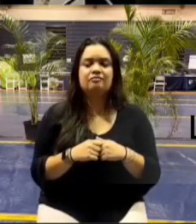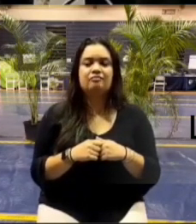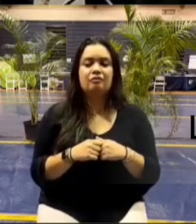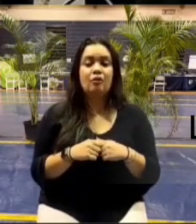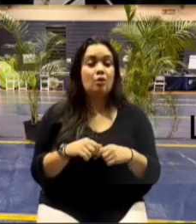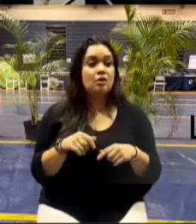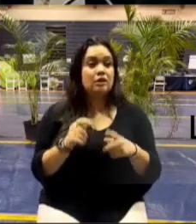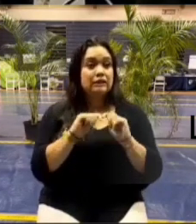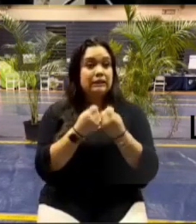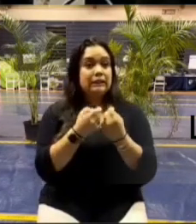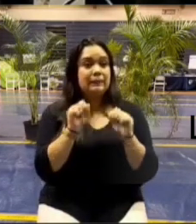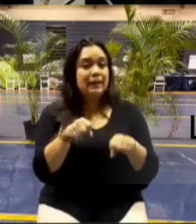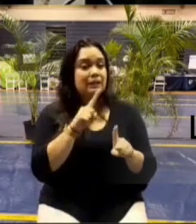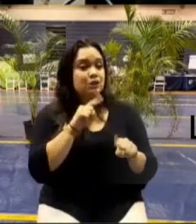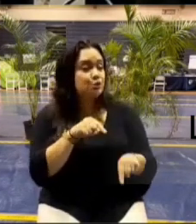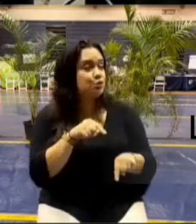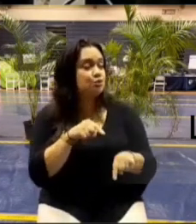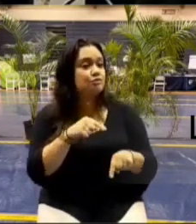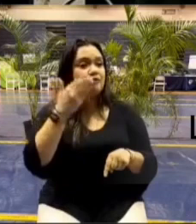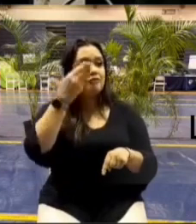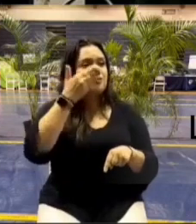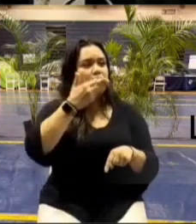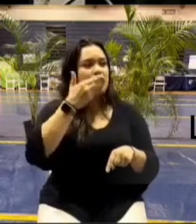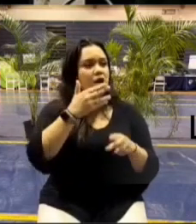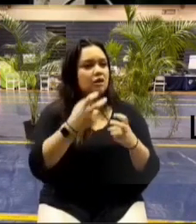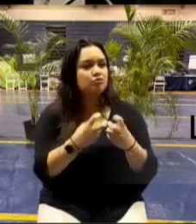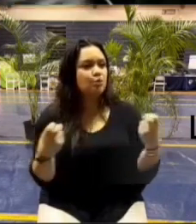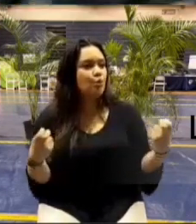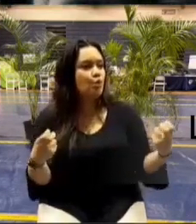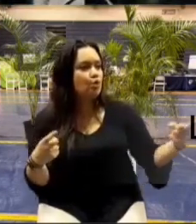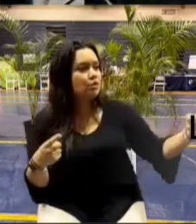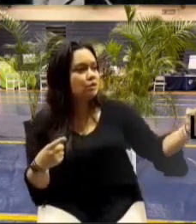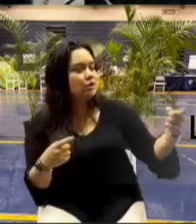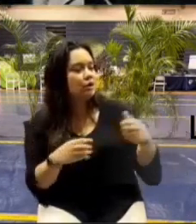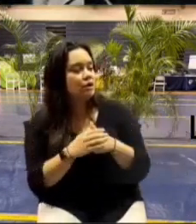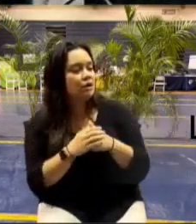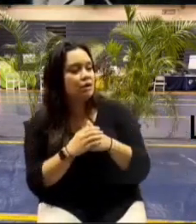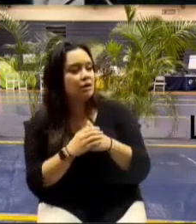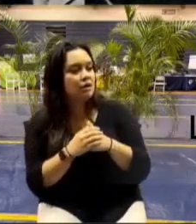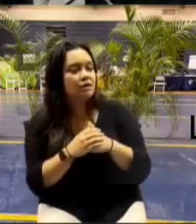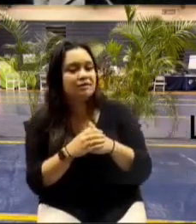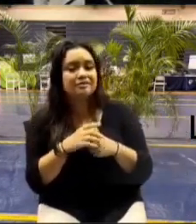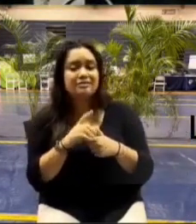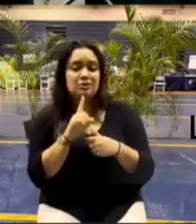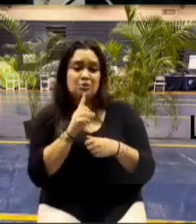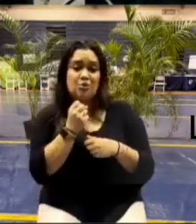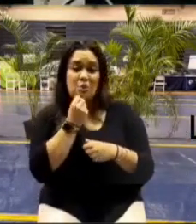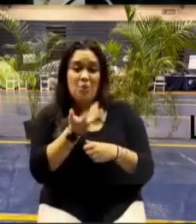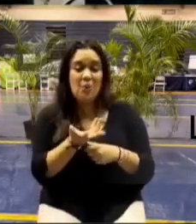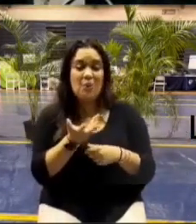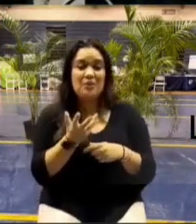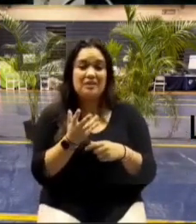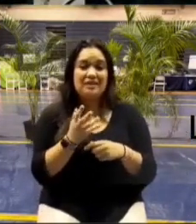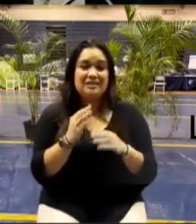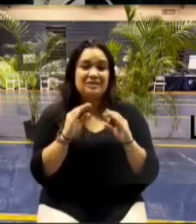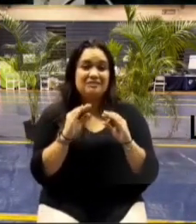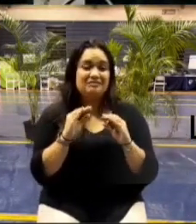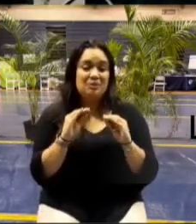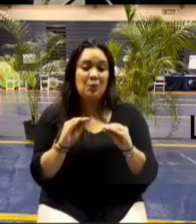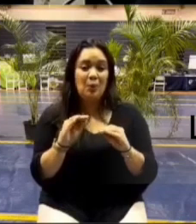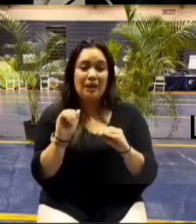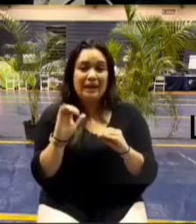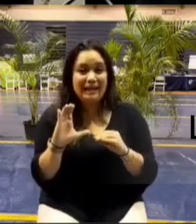bring in the front row here is it because it's too warm you folks don't have a whole lot of questions